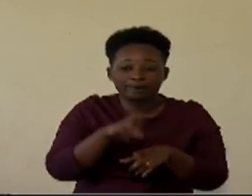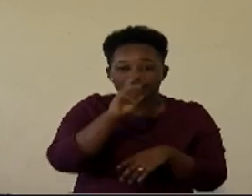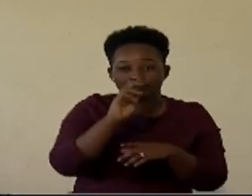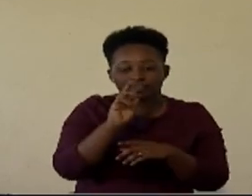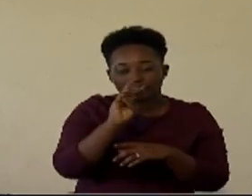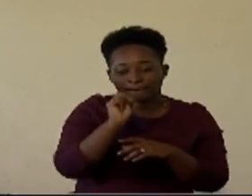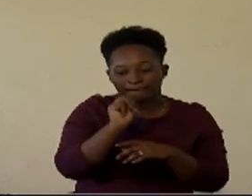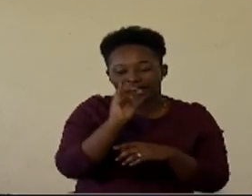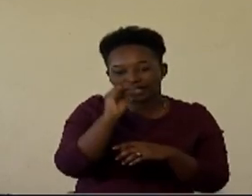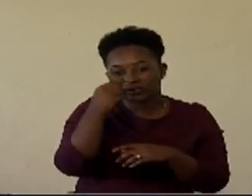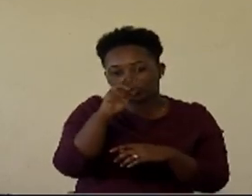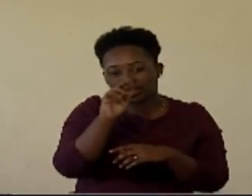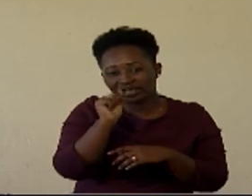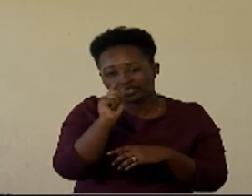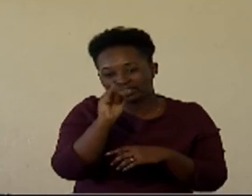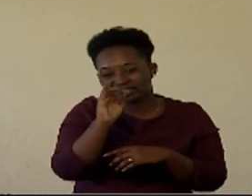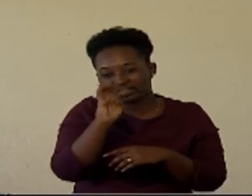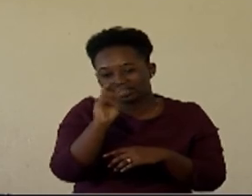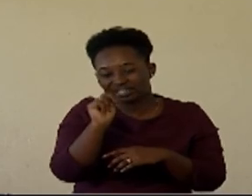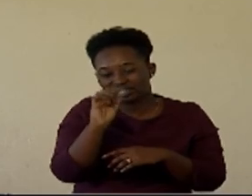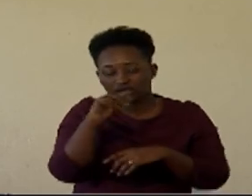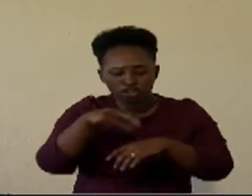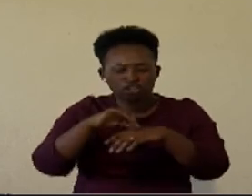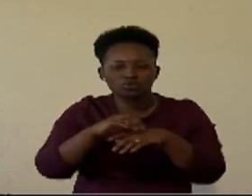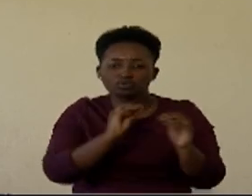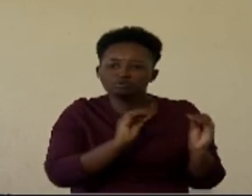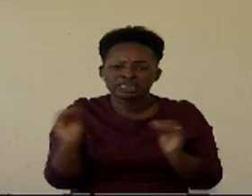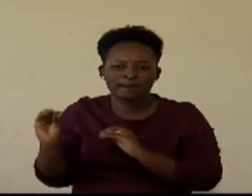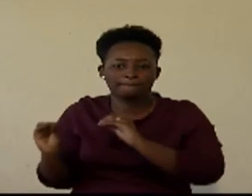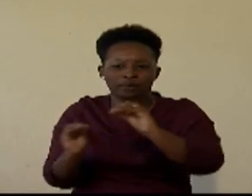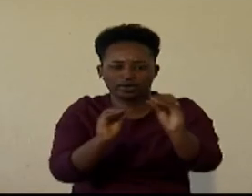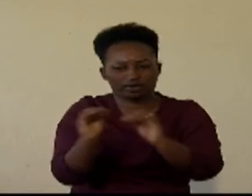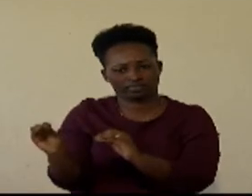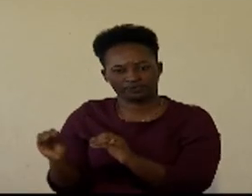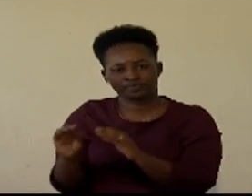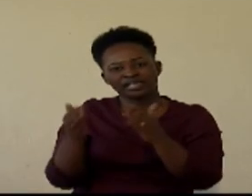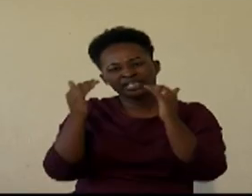which takes us to mutations and cancer what's the connection